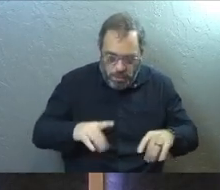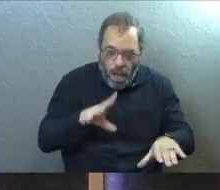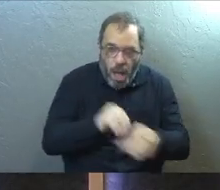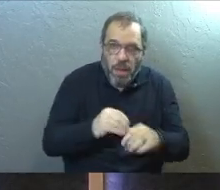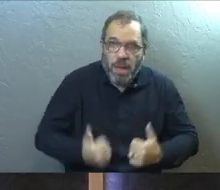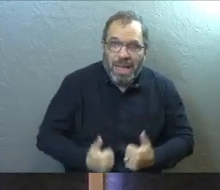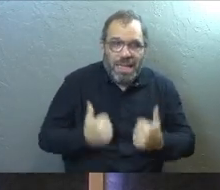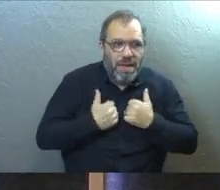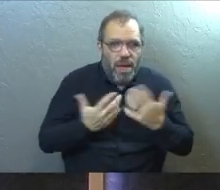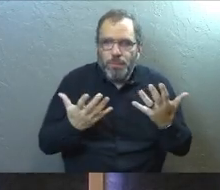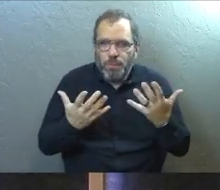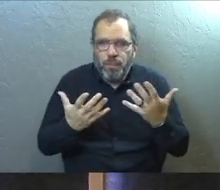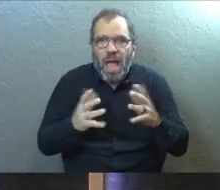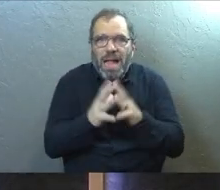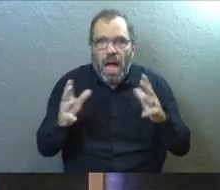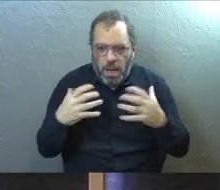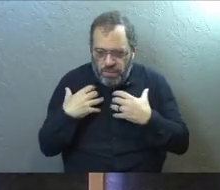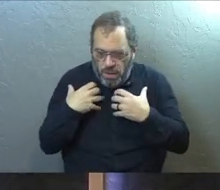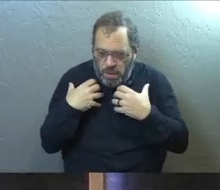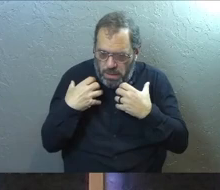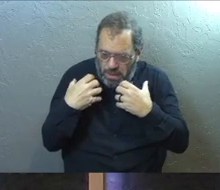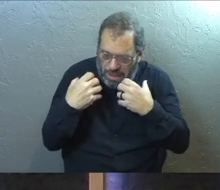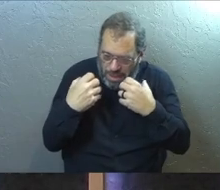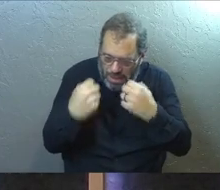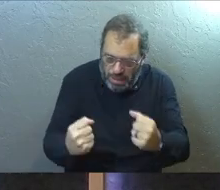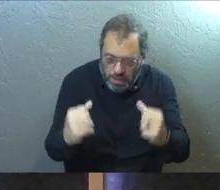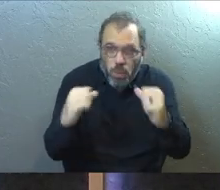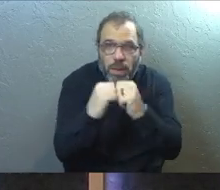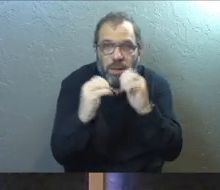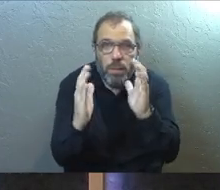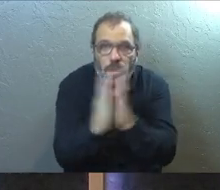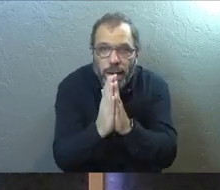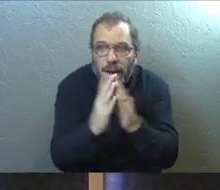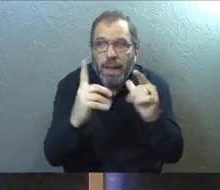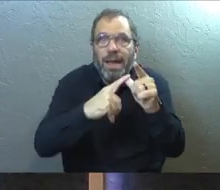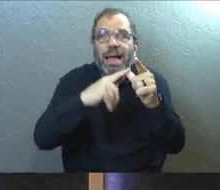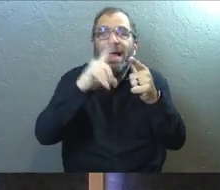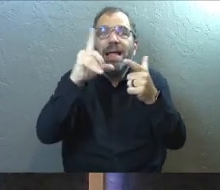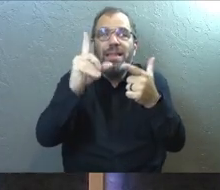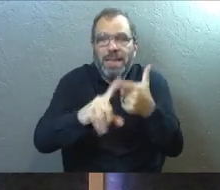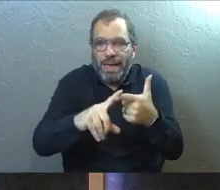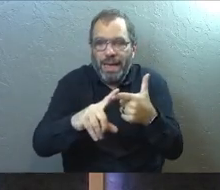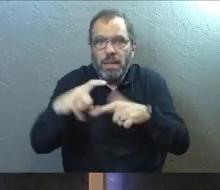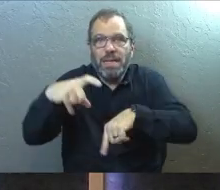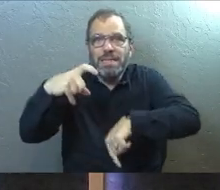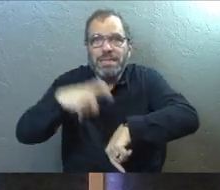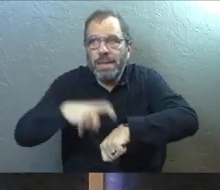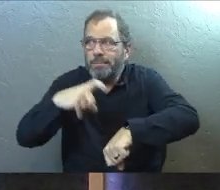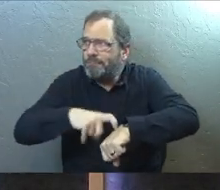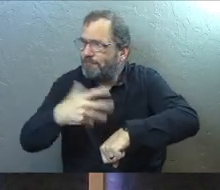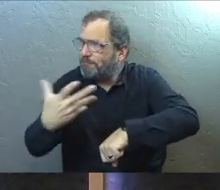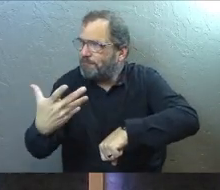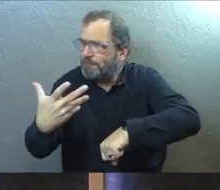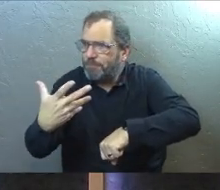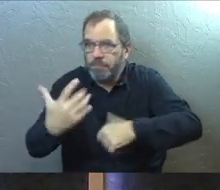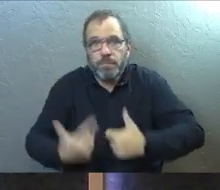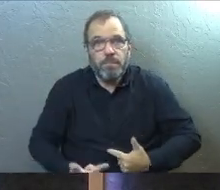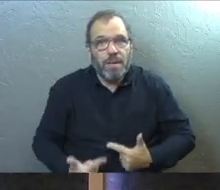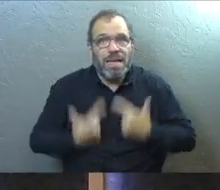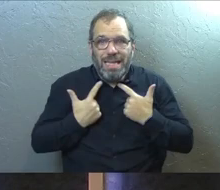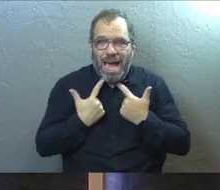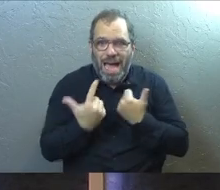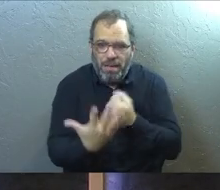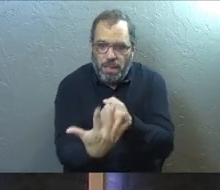part of their life, they were getting a lot of healing from it. And then they went into a moment where just life